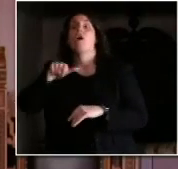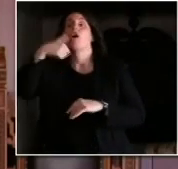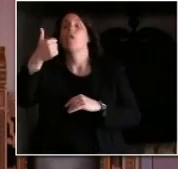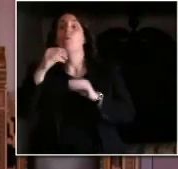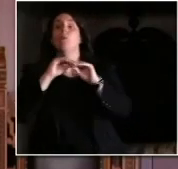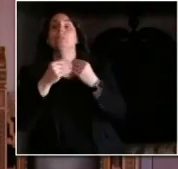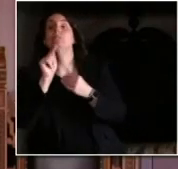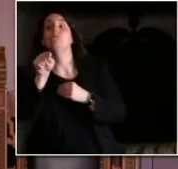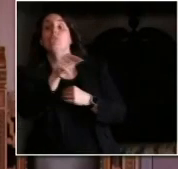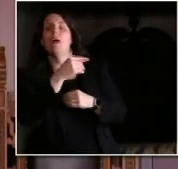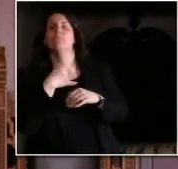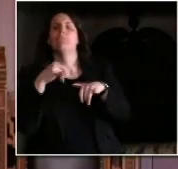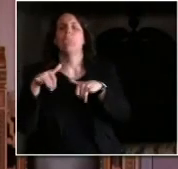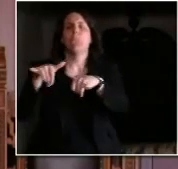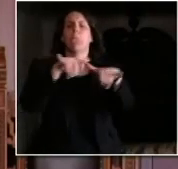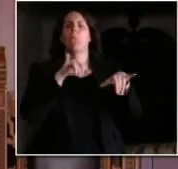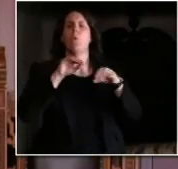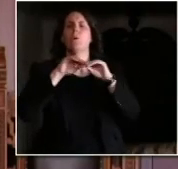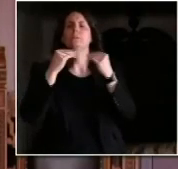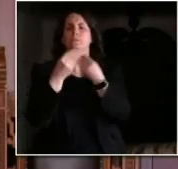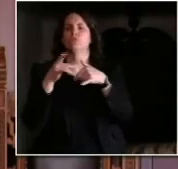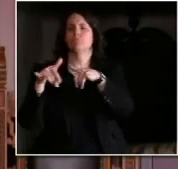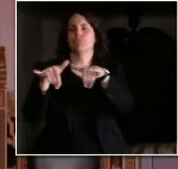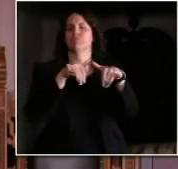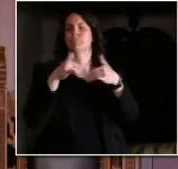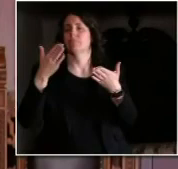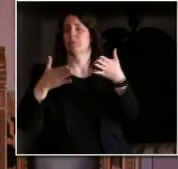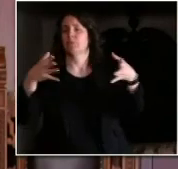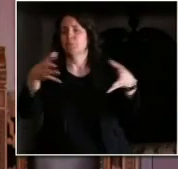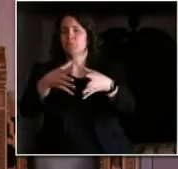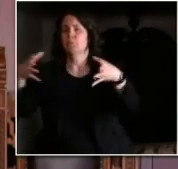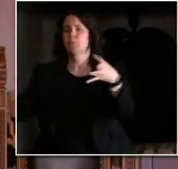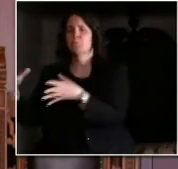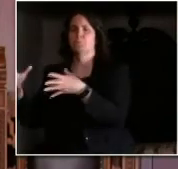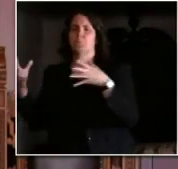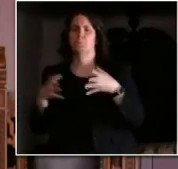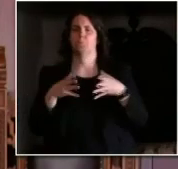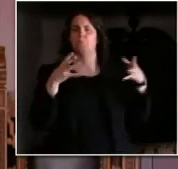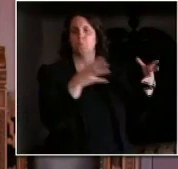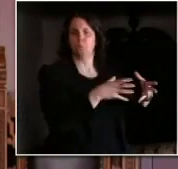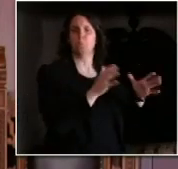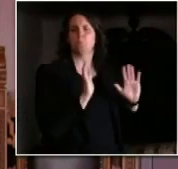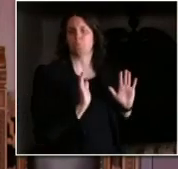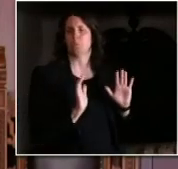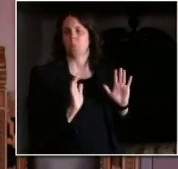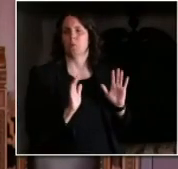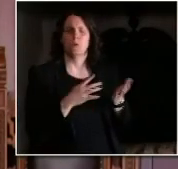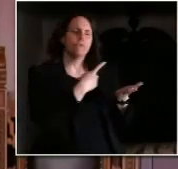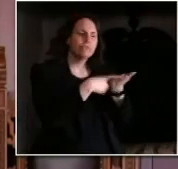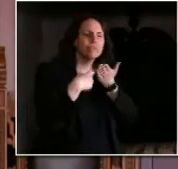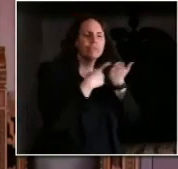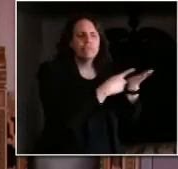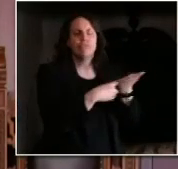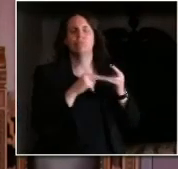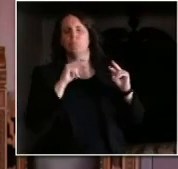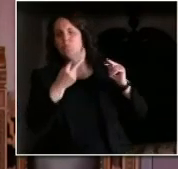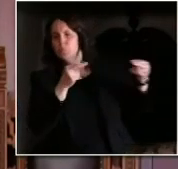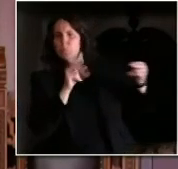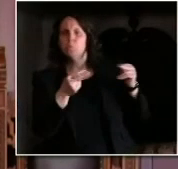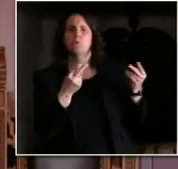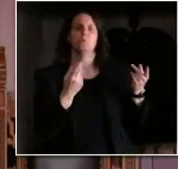there, where there's a handful of people in each state that are together communicating with each other. But